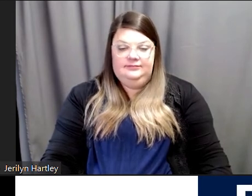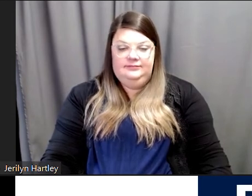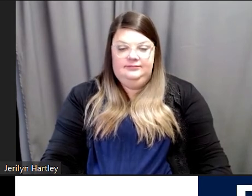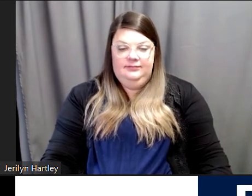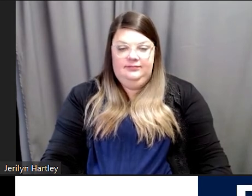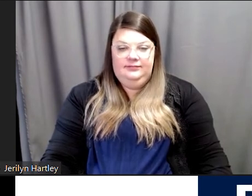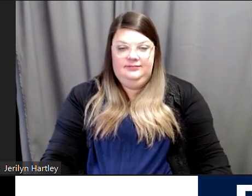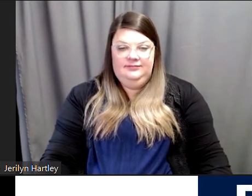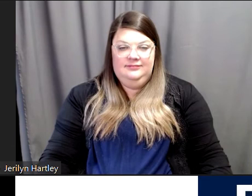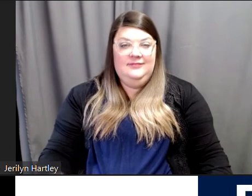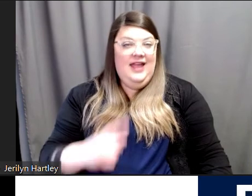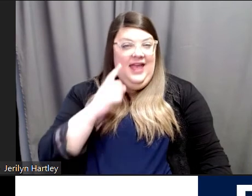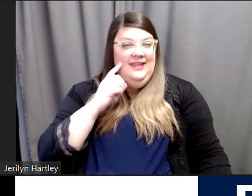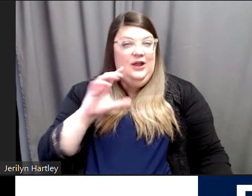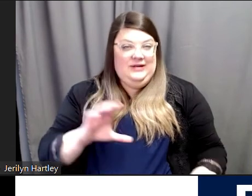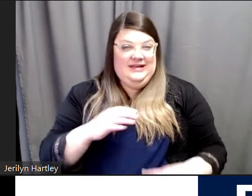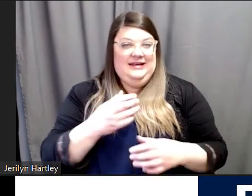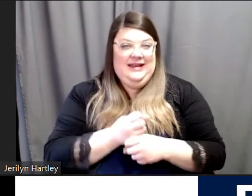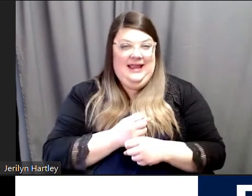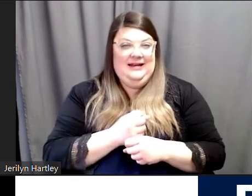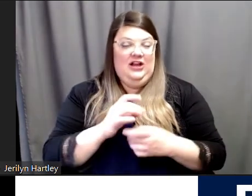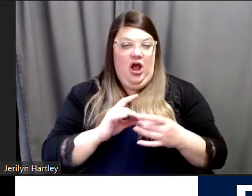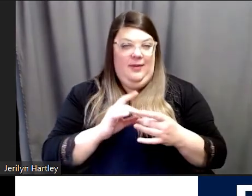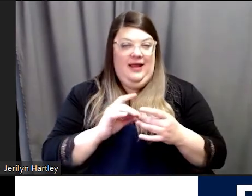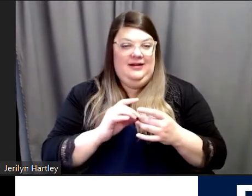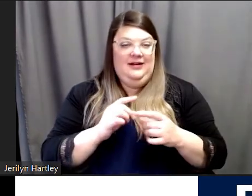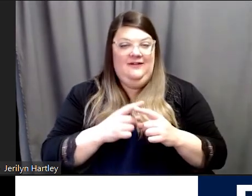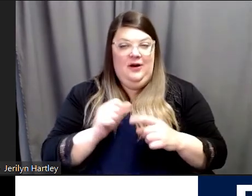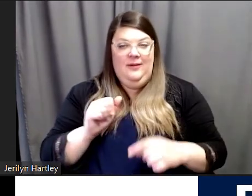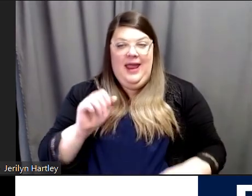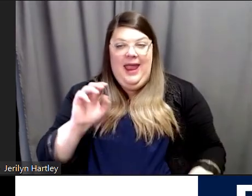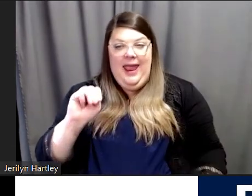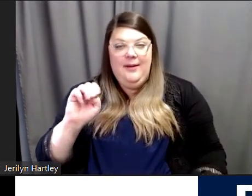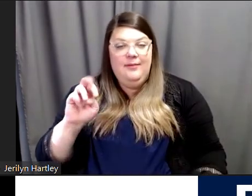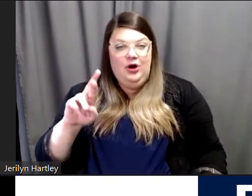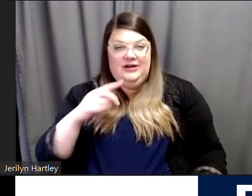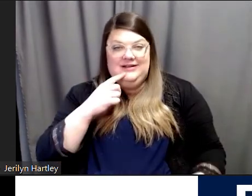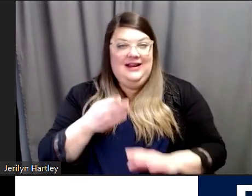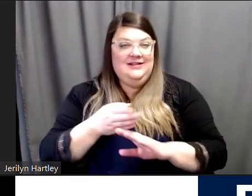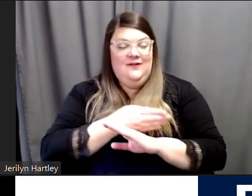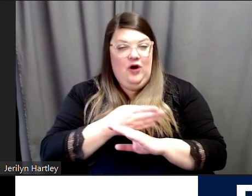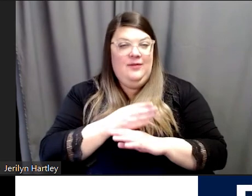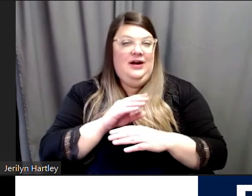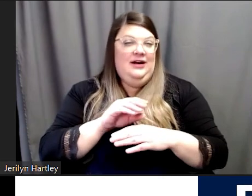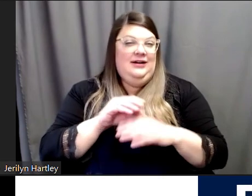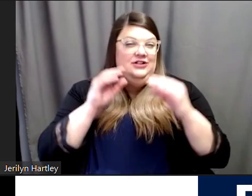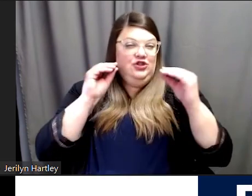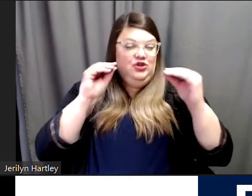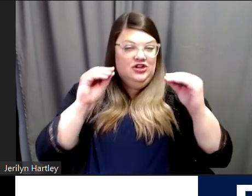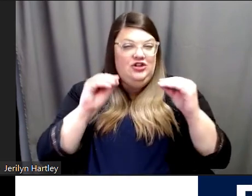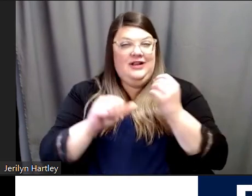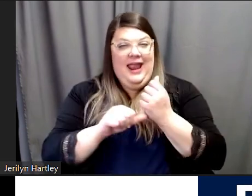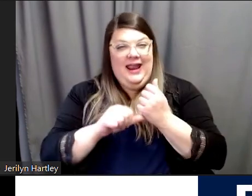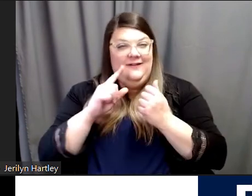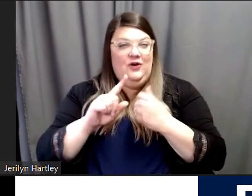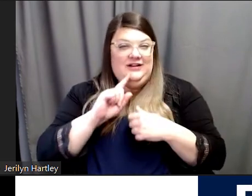I think we did get a comment for Heidi earlier from Amber. As a former instructional aid for deaf and hard of hearing high school students. I